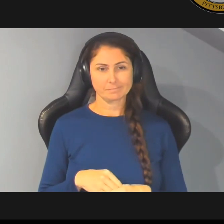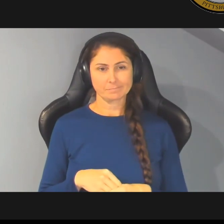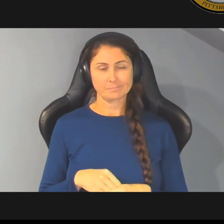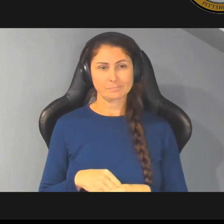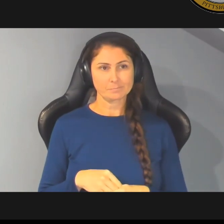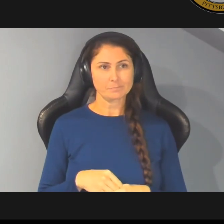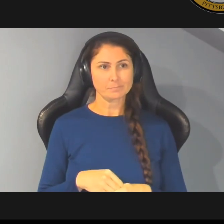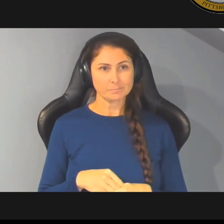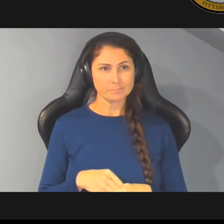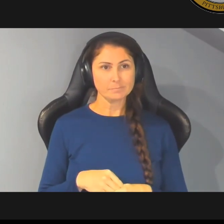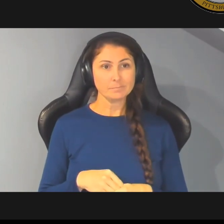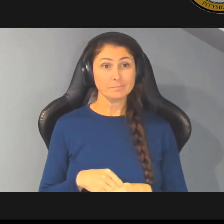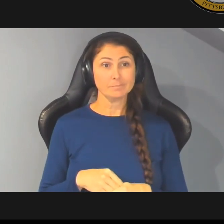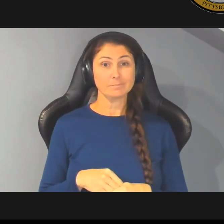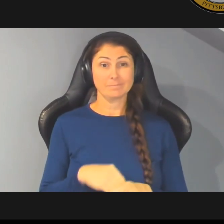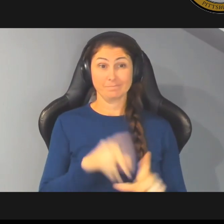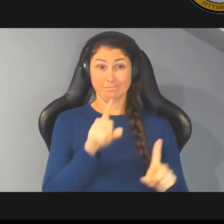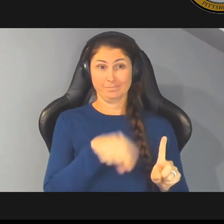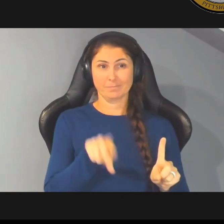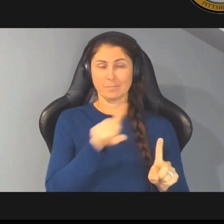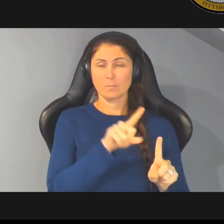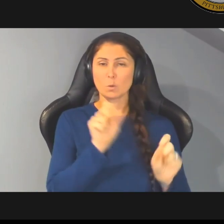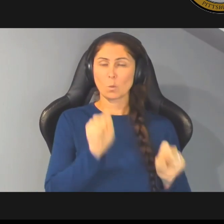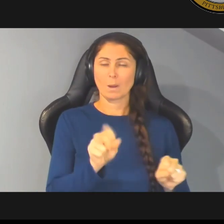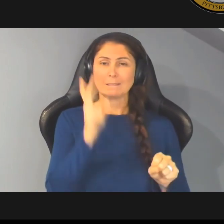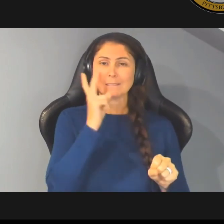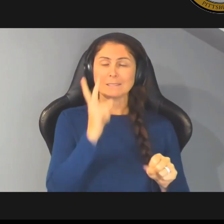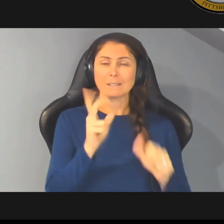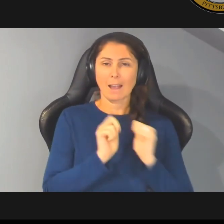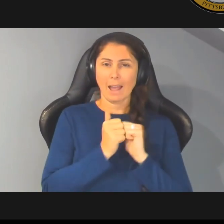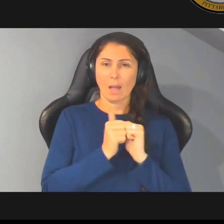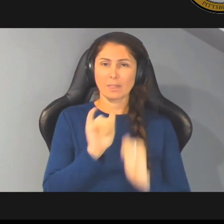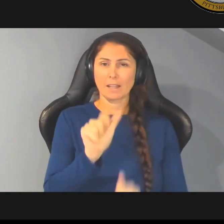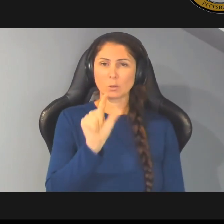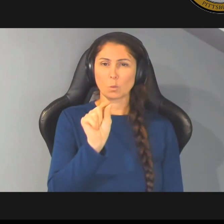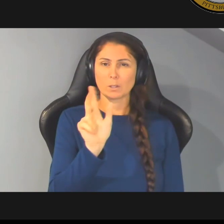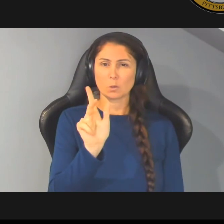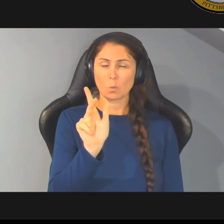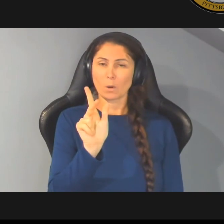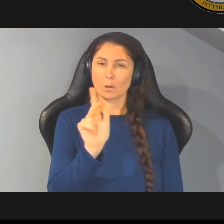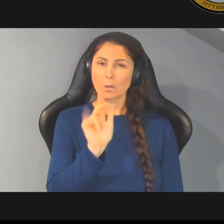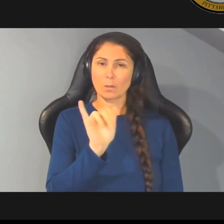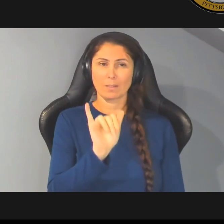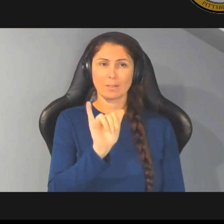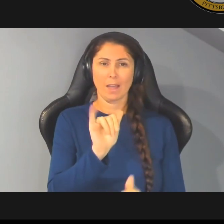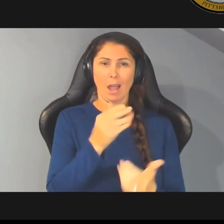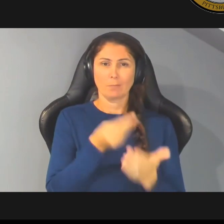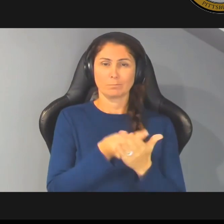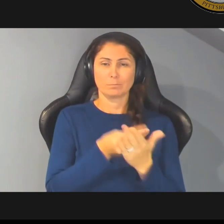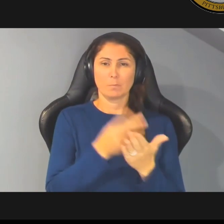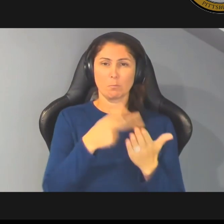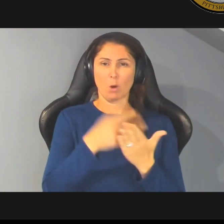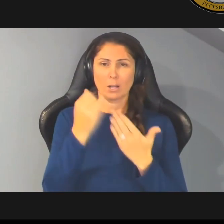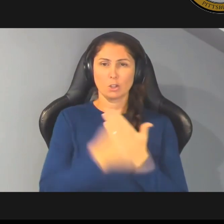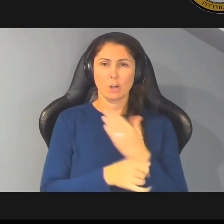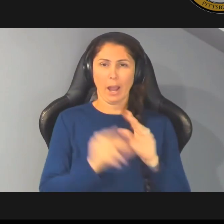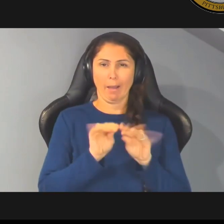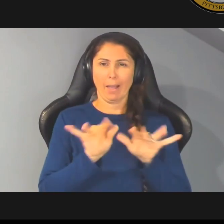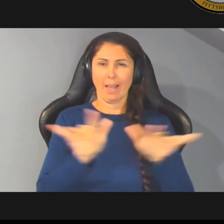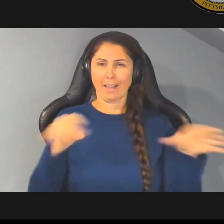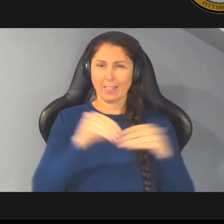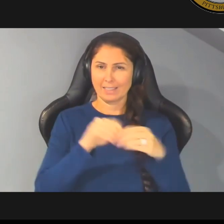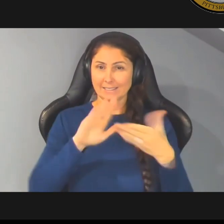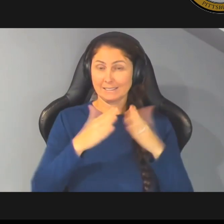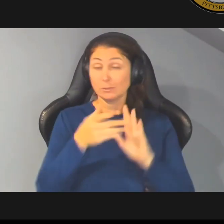and here is a look at how the 2023 capital projects as they're spread throughout the city you'll see